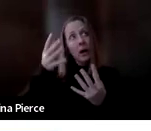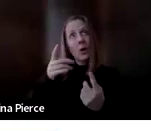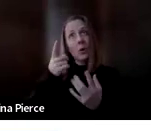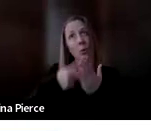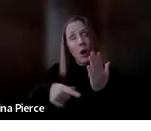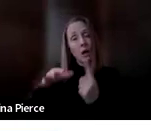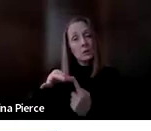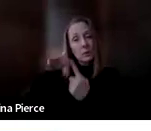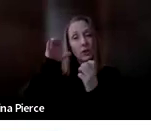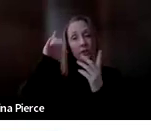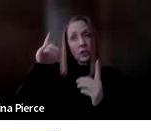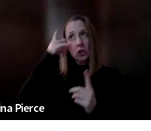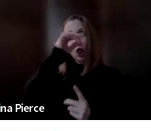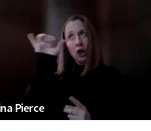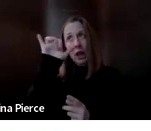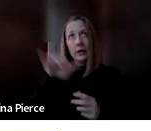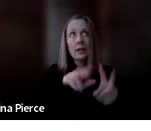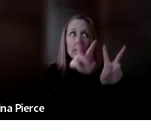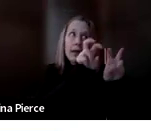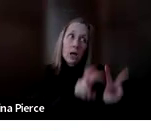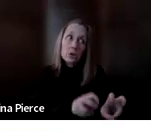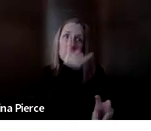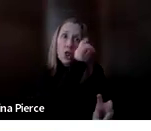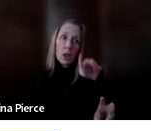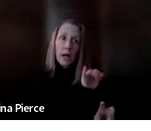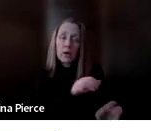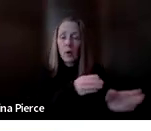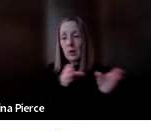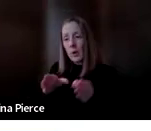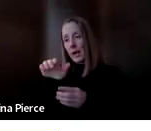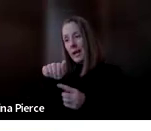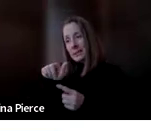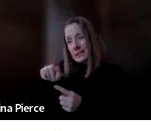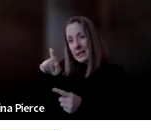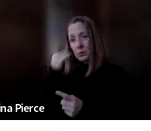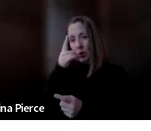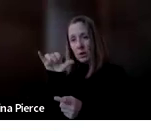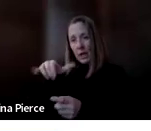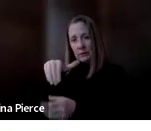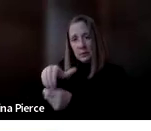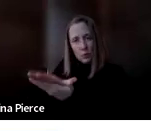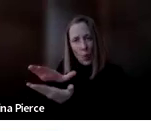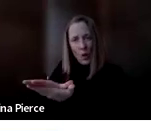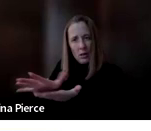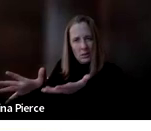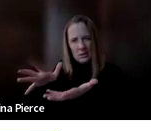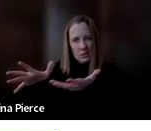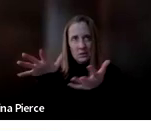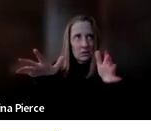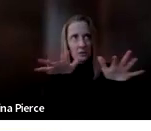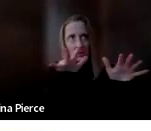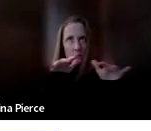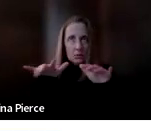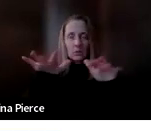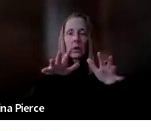like, what evaluation has to look like, what AT has to look like in school. We have lots and lots